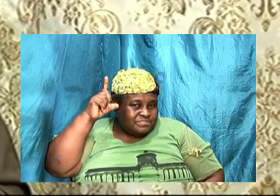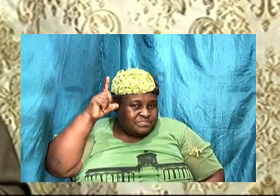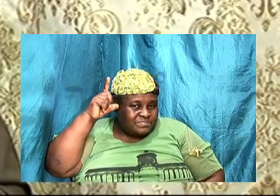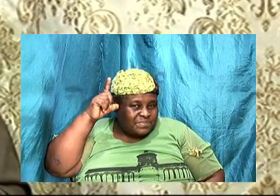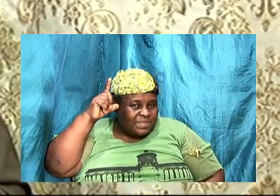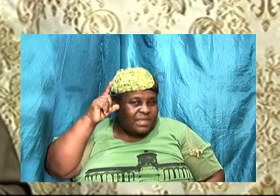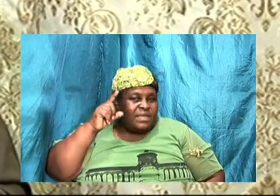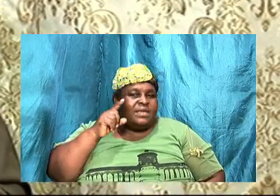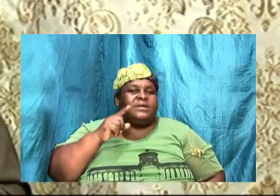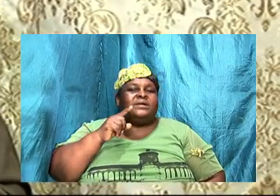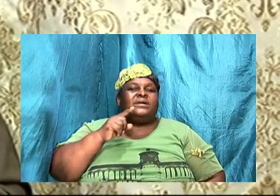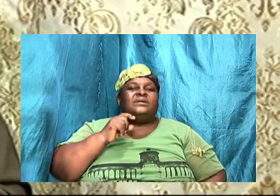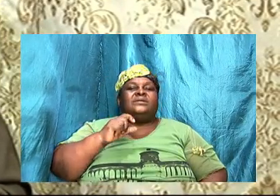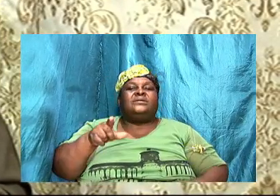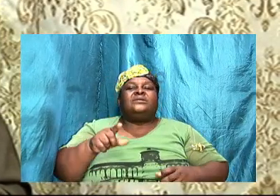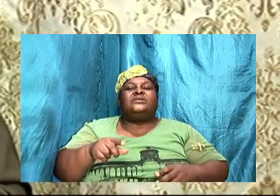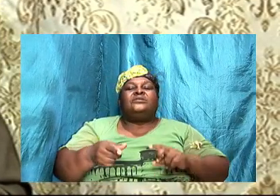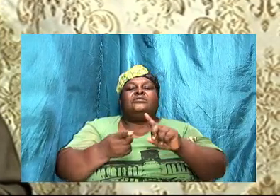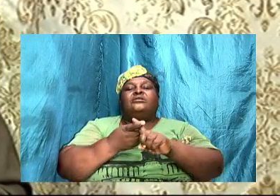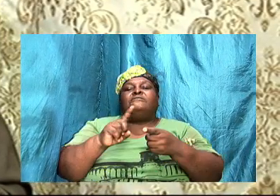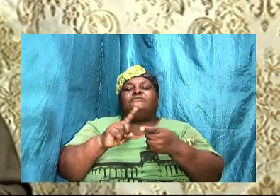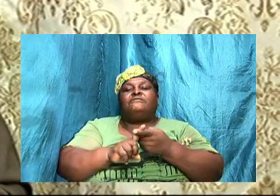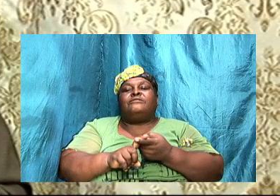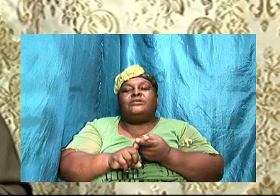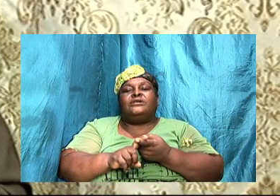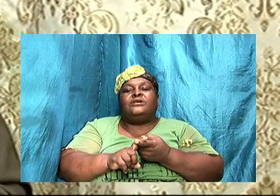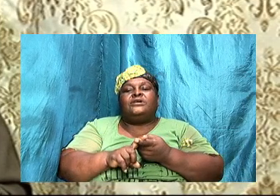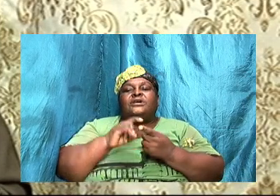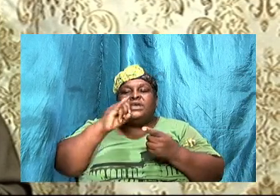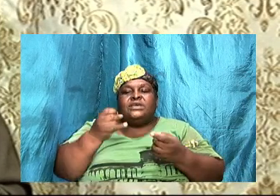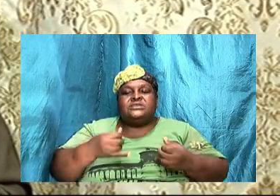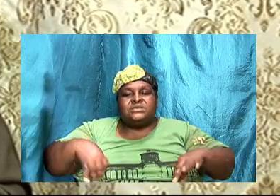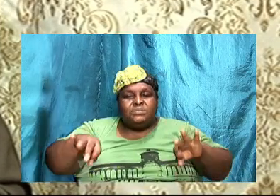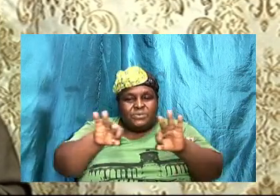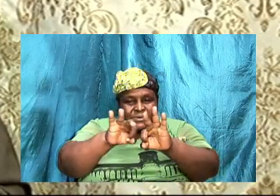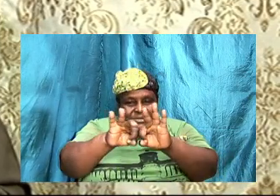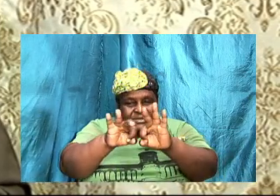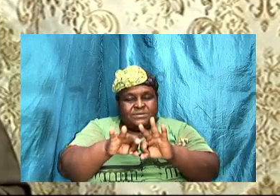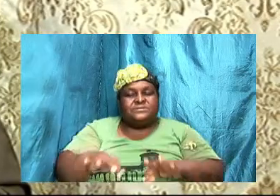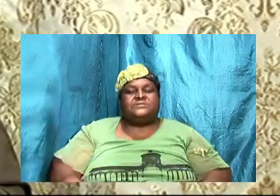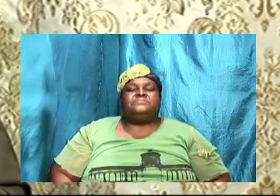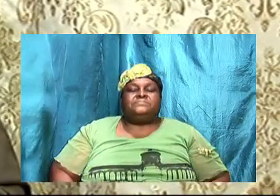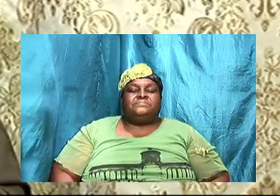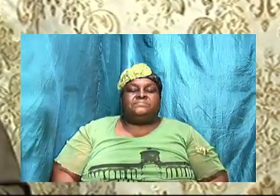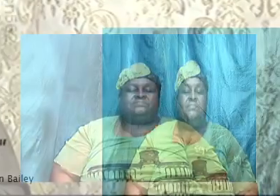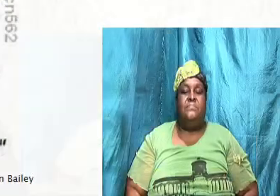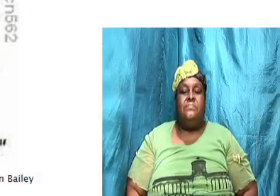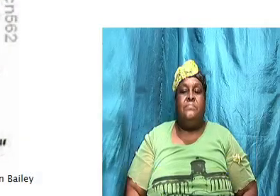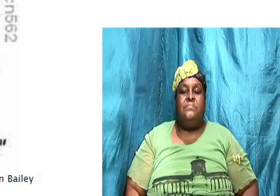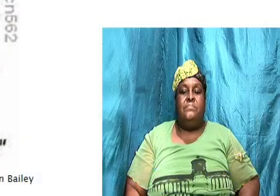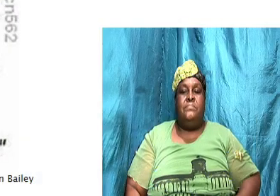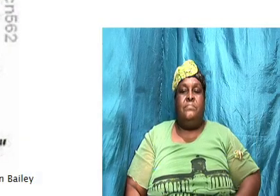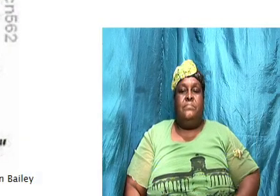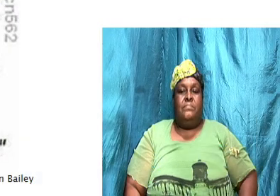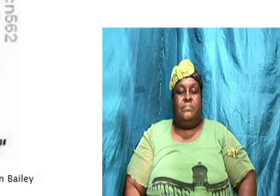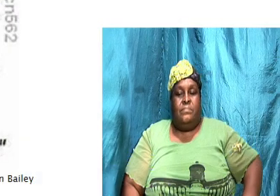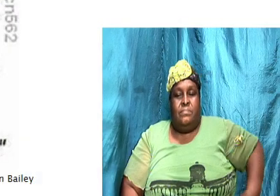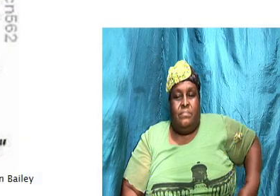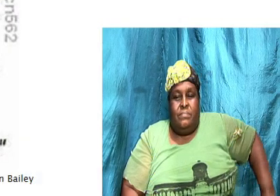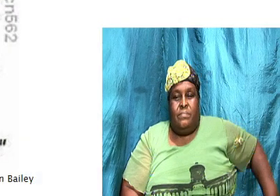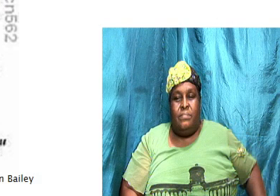communication, right? If we look at this, this picture,